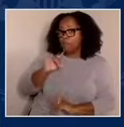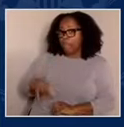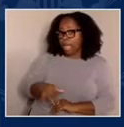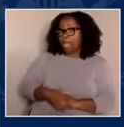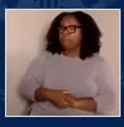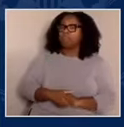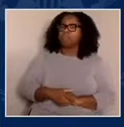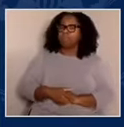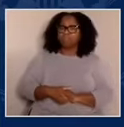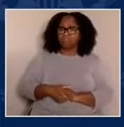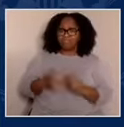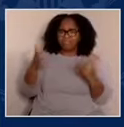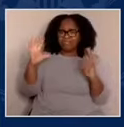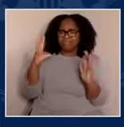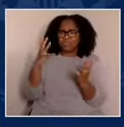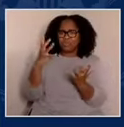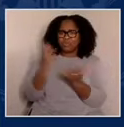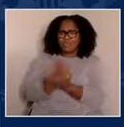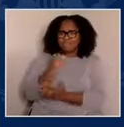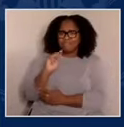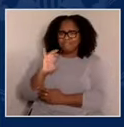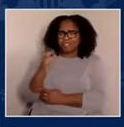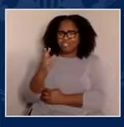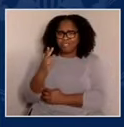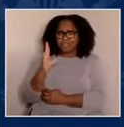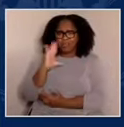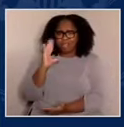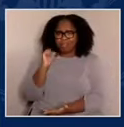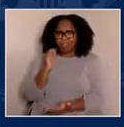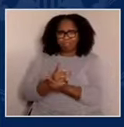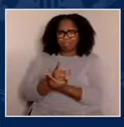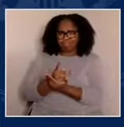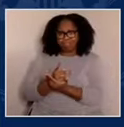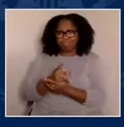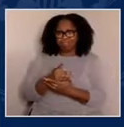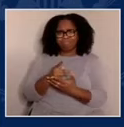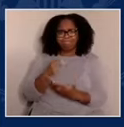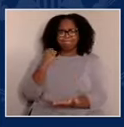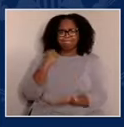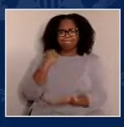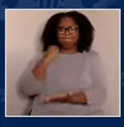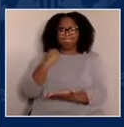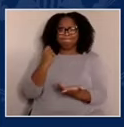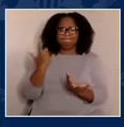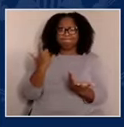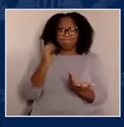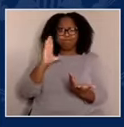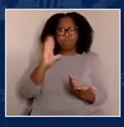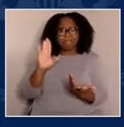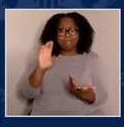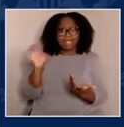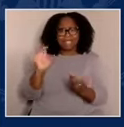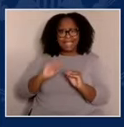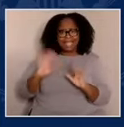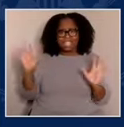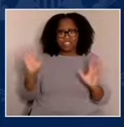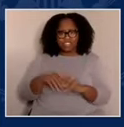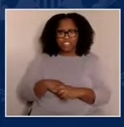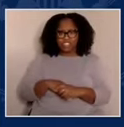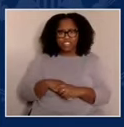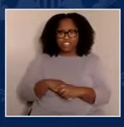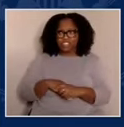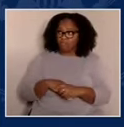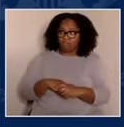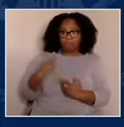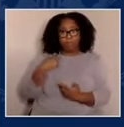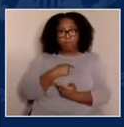we, we've won Michigan. It's going to be certified. We're going to end up making clear that they are, they're making clear that we